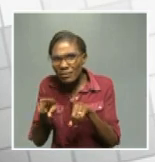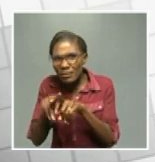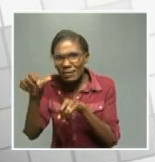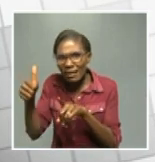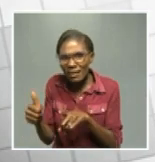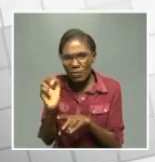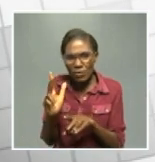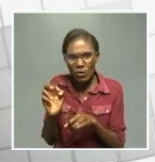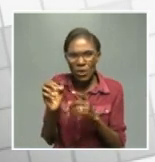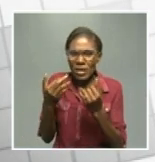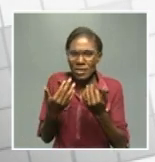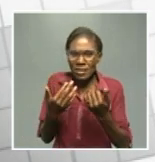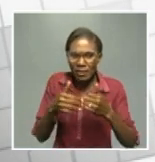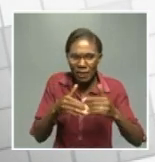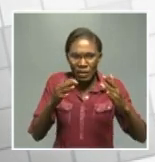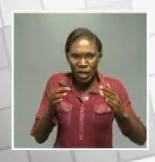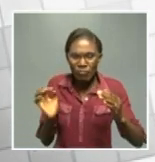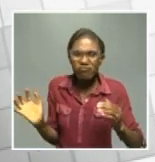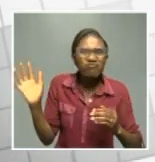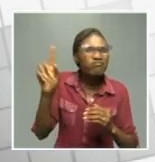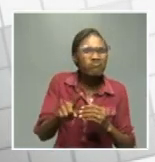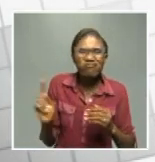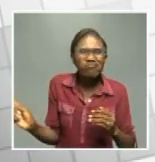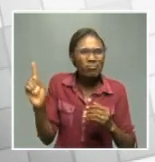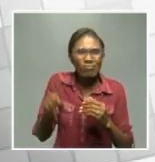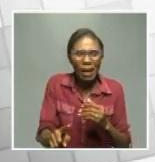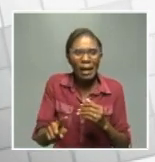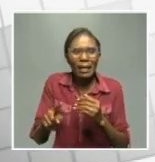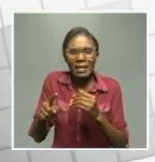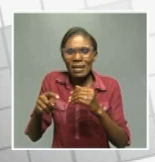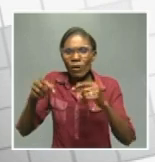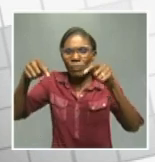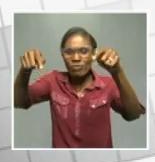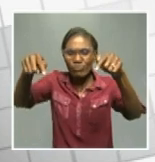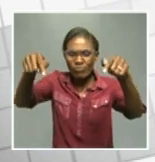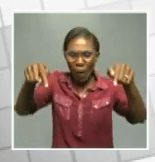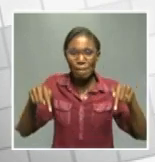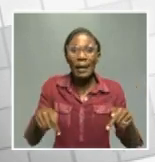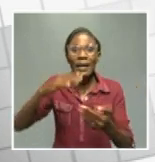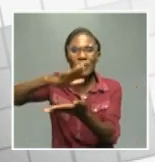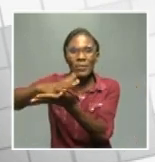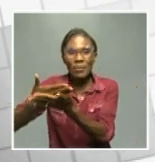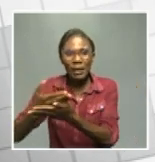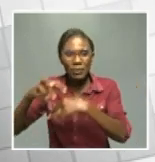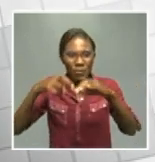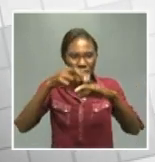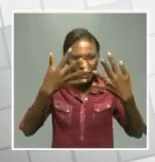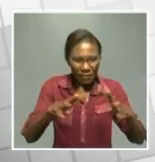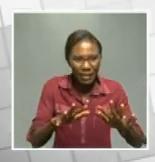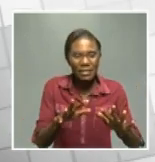already started going there they are preparing their brystons and they are preparing their their cool drinks